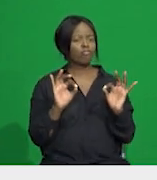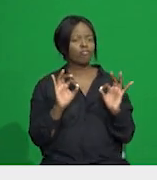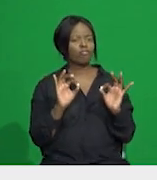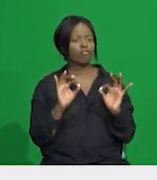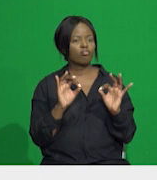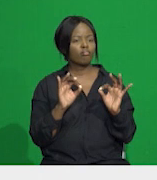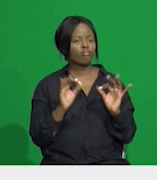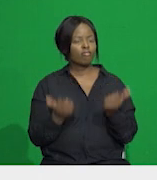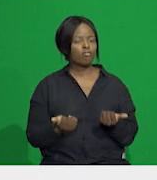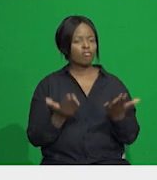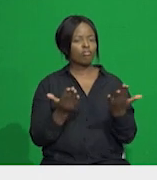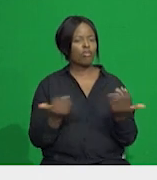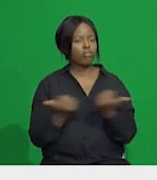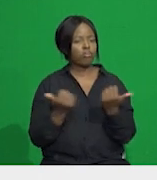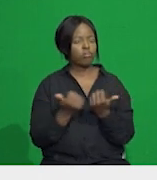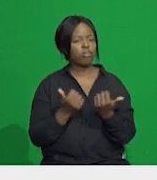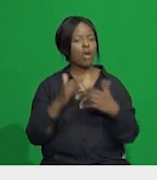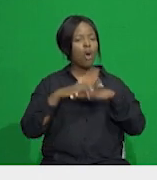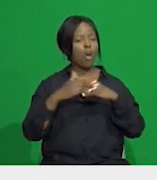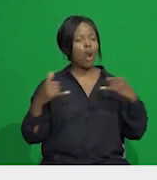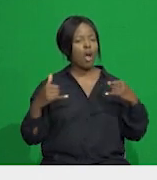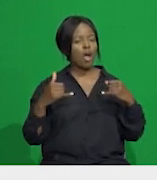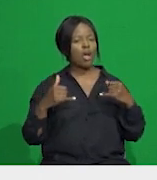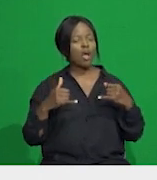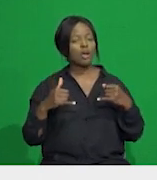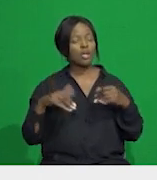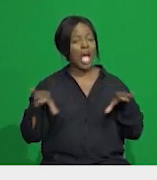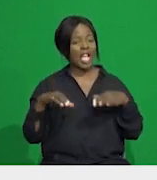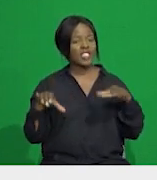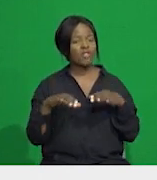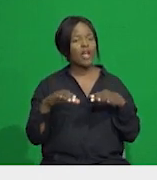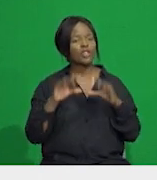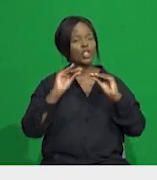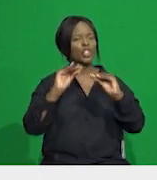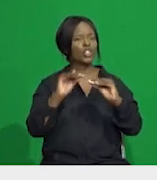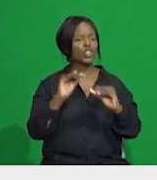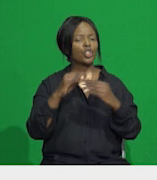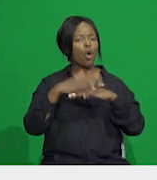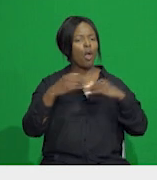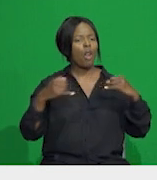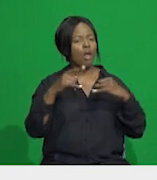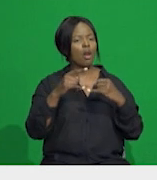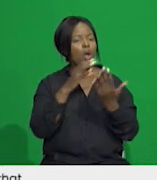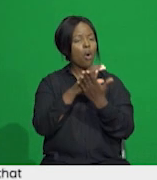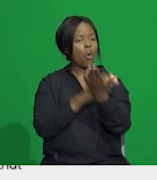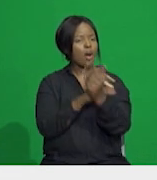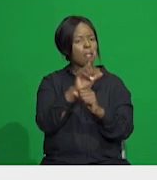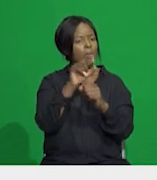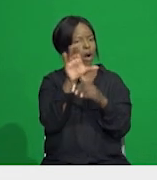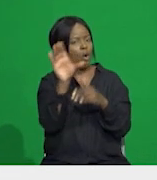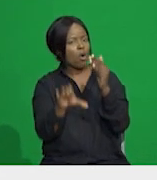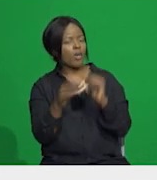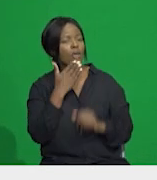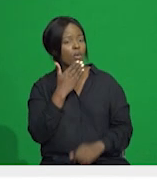provisioned an online activated Teach Online course. Completing this course will enhance academics'